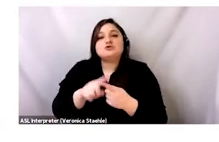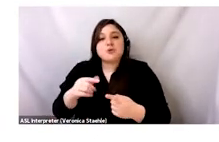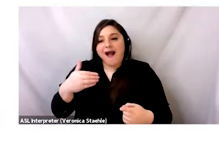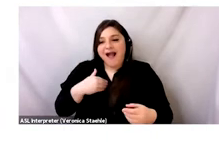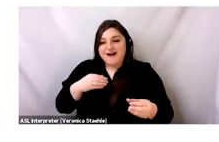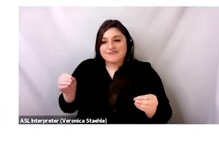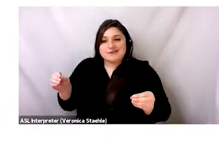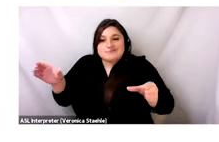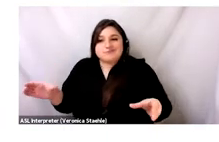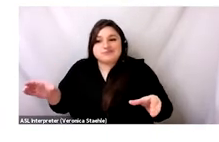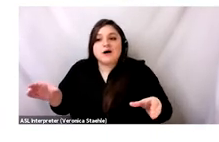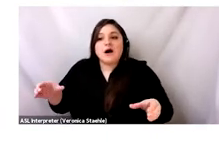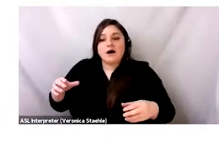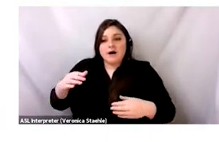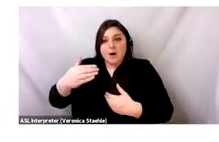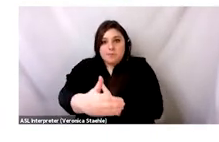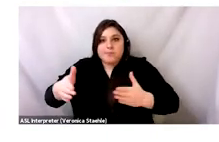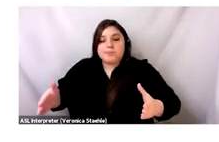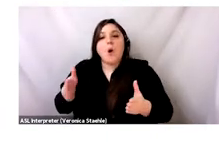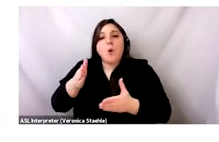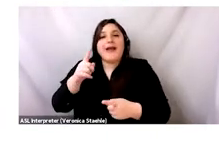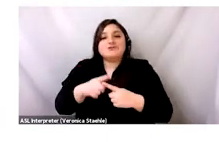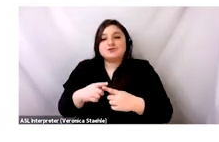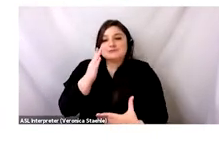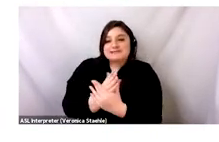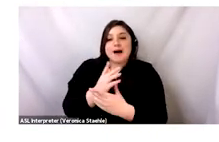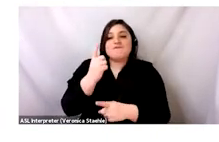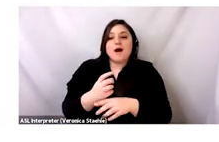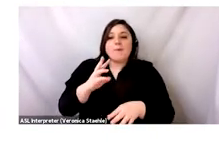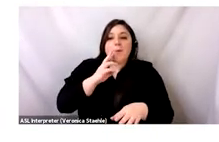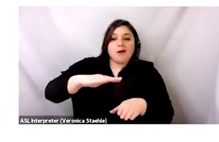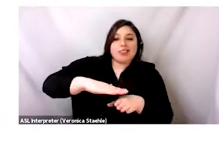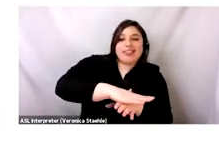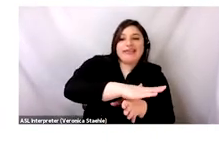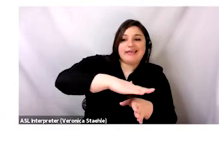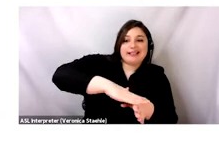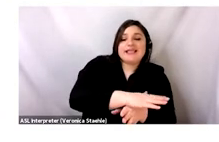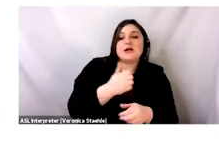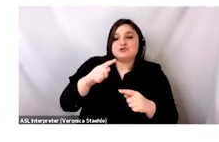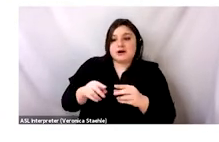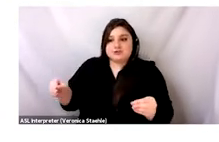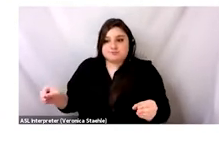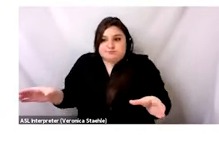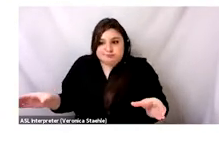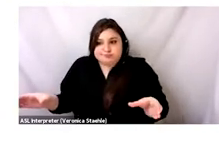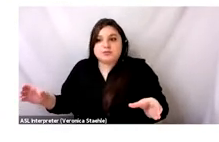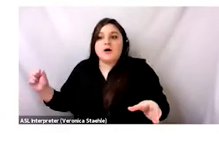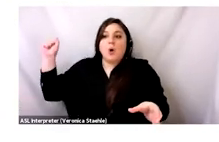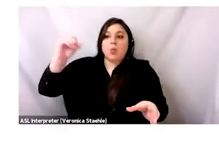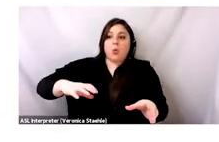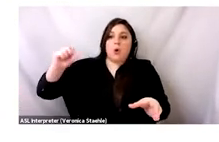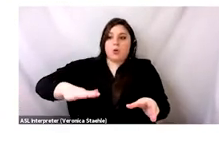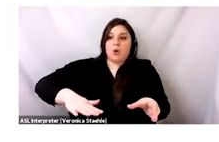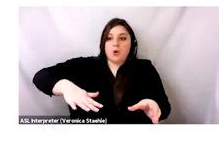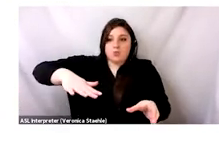landfill, meaning that it's supposed to have a liner that stops leach it, which is, you know, like a fancy term for a garbage juice, stops